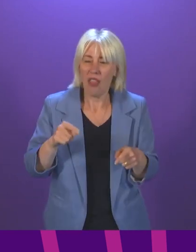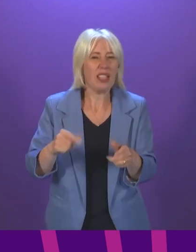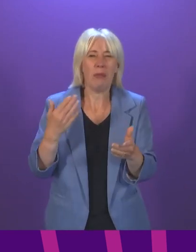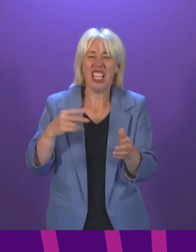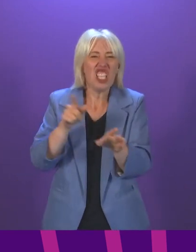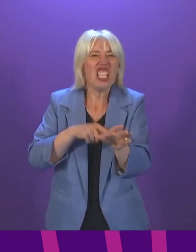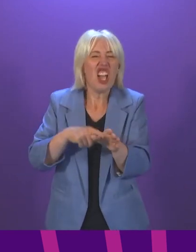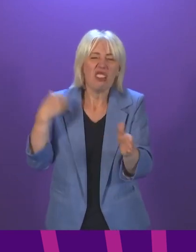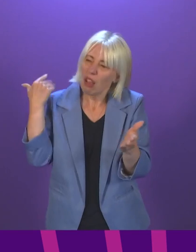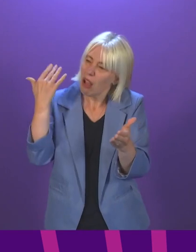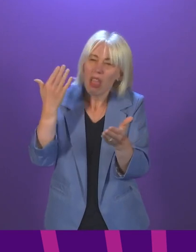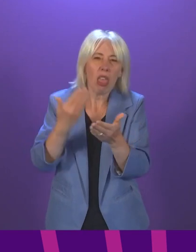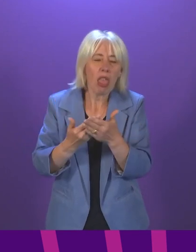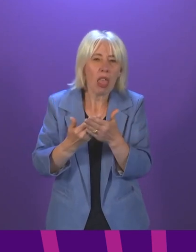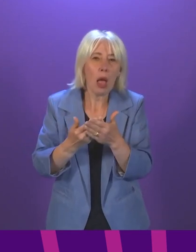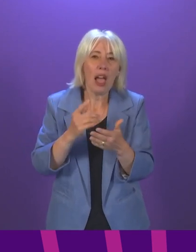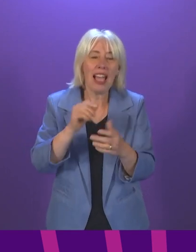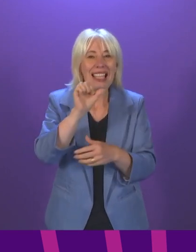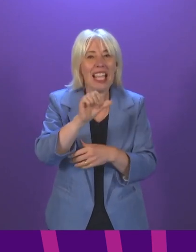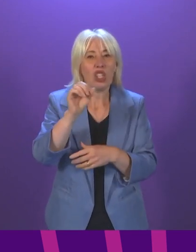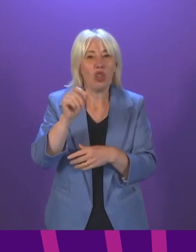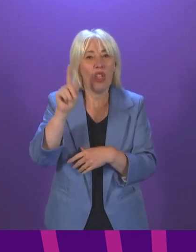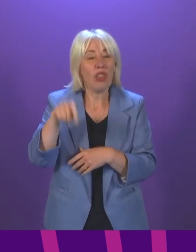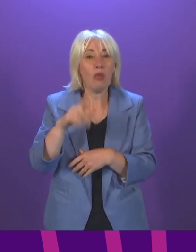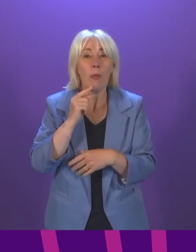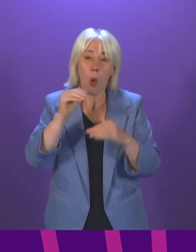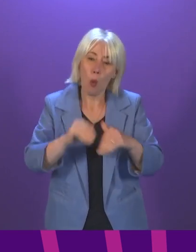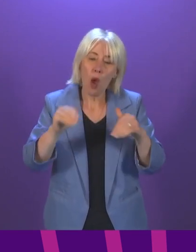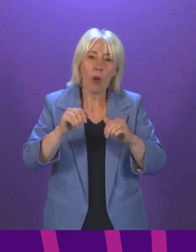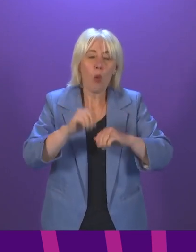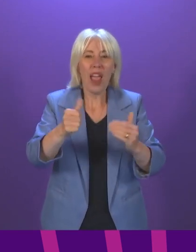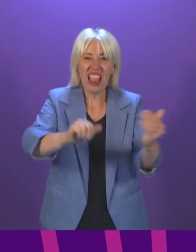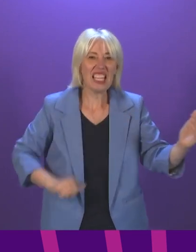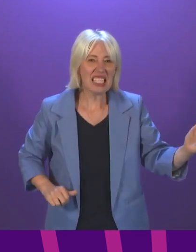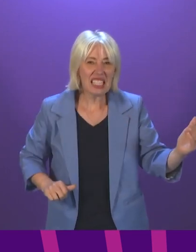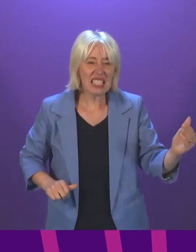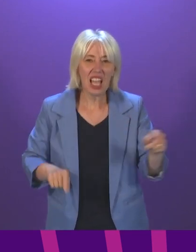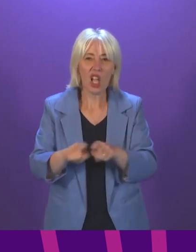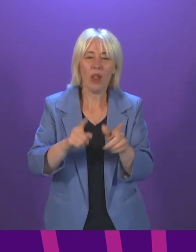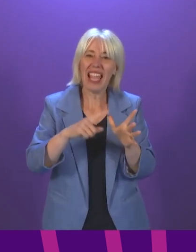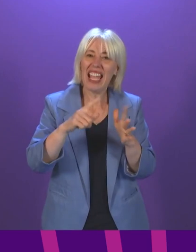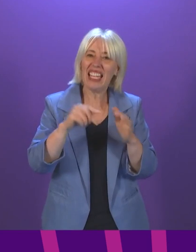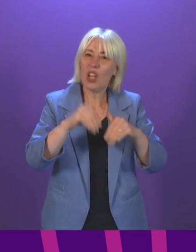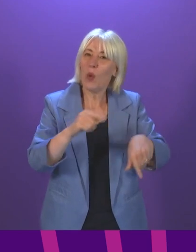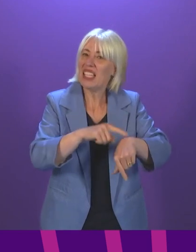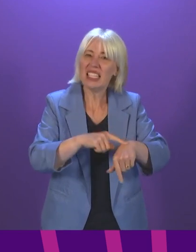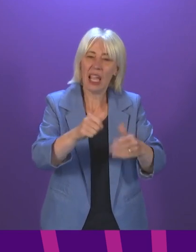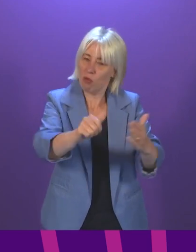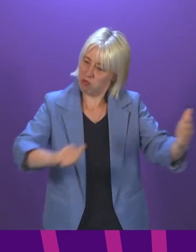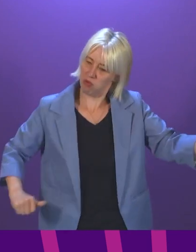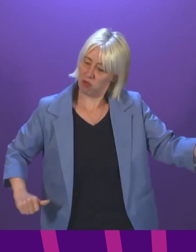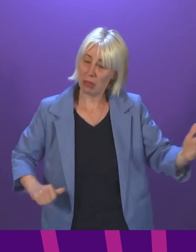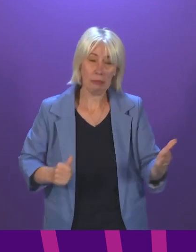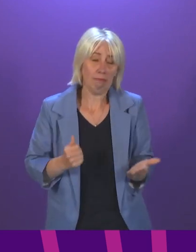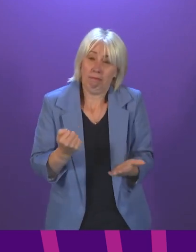600,000 people are waiting on waiting lists for treatment. We have record-breaking A&E waiting times. And people are tragically